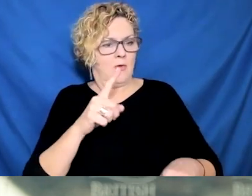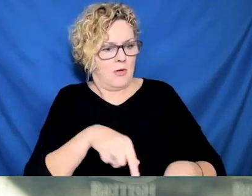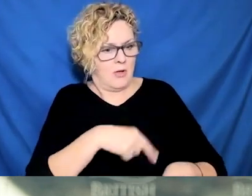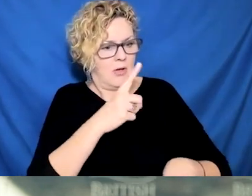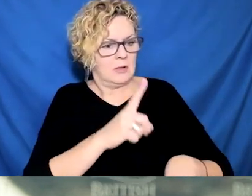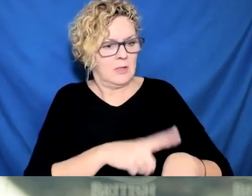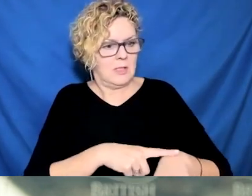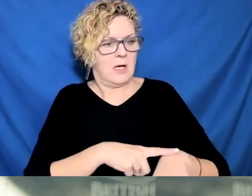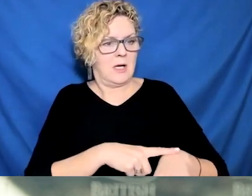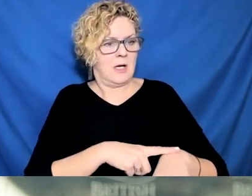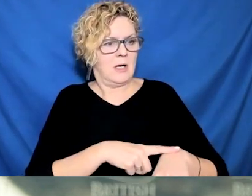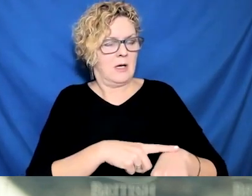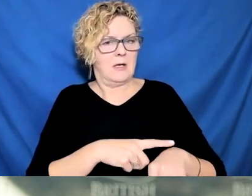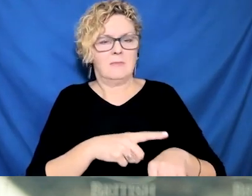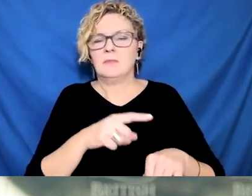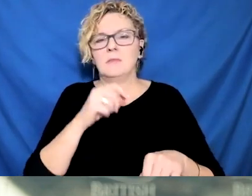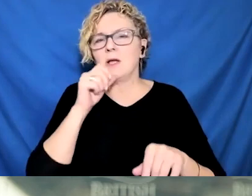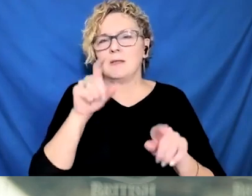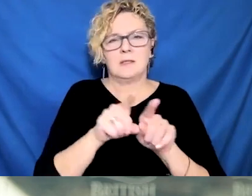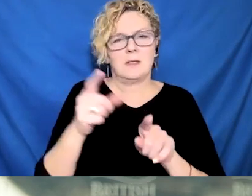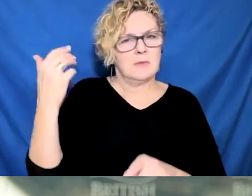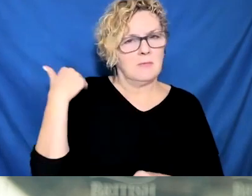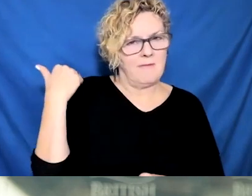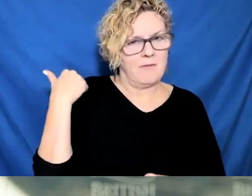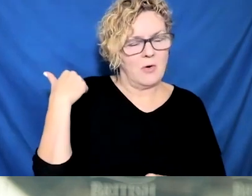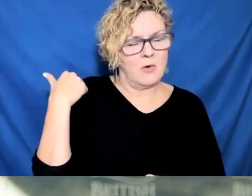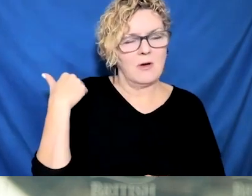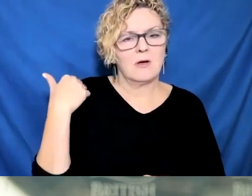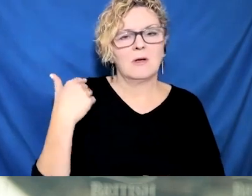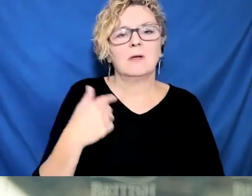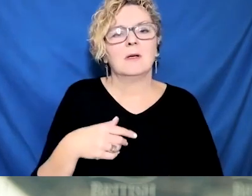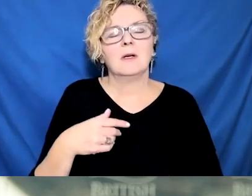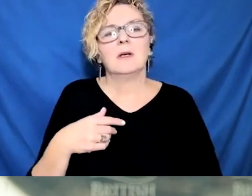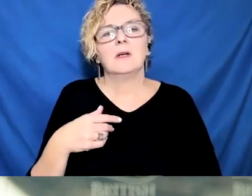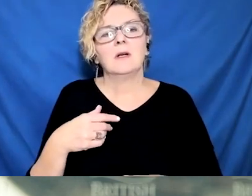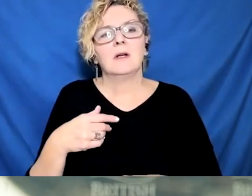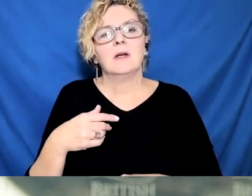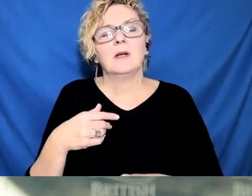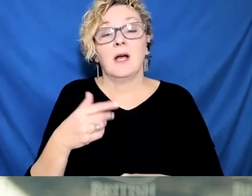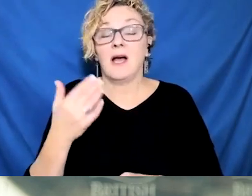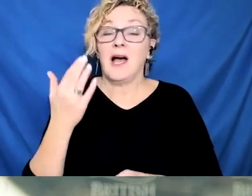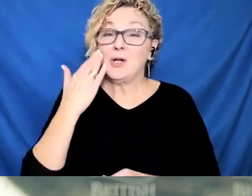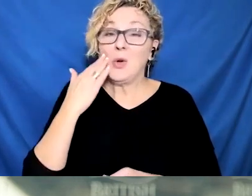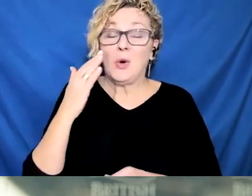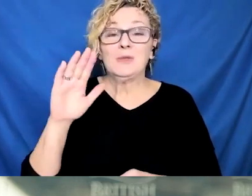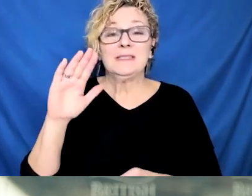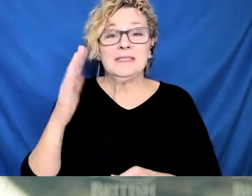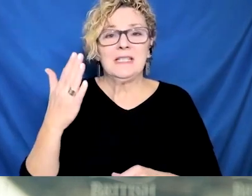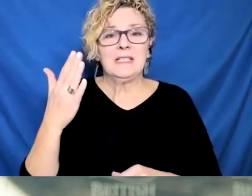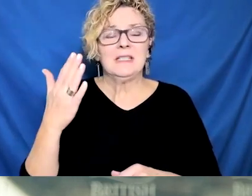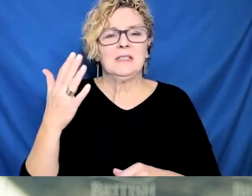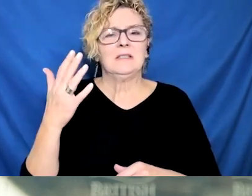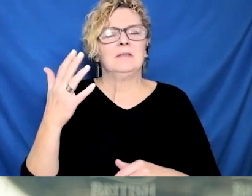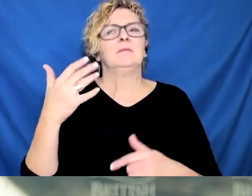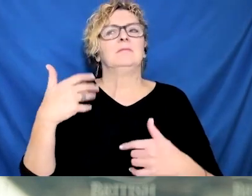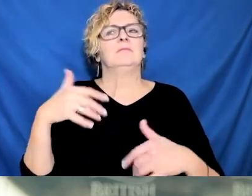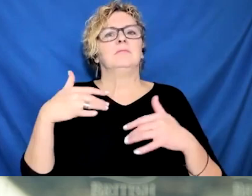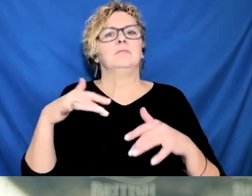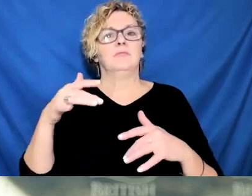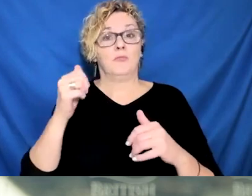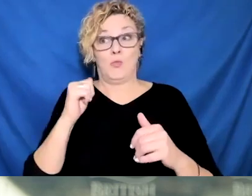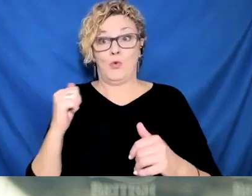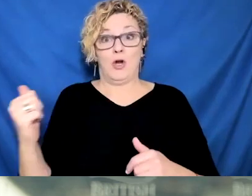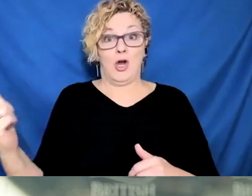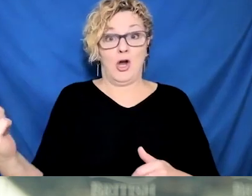presented by Dr. Henry today will be posted on the BCCDC website, on the government website, on social media. encourage people when they are